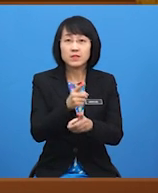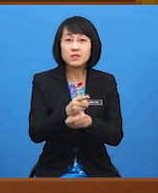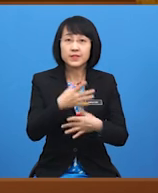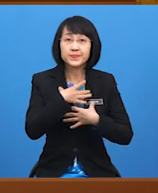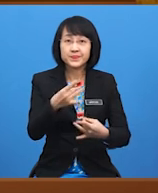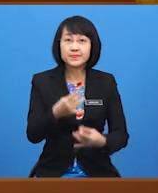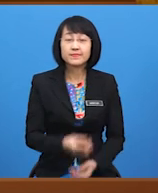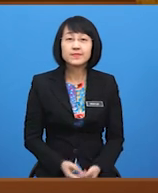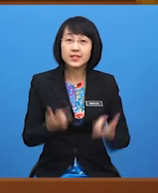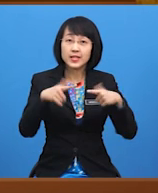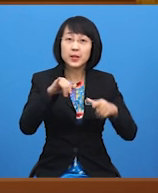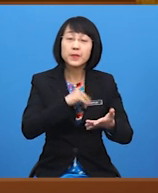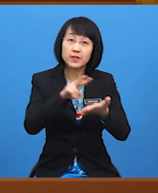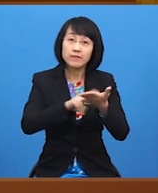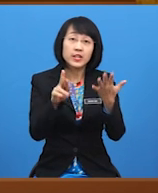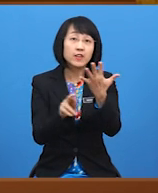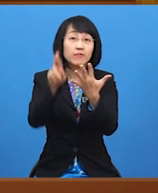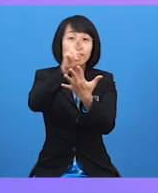Let me read the review.